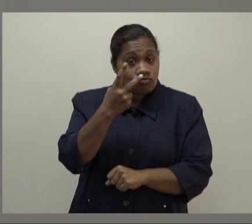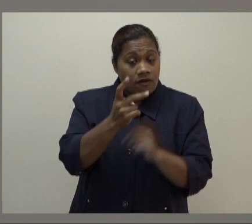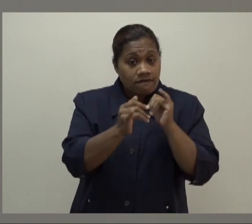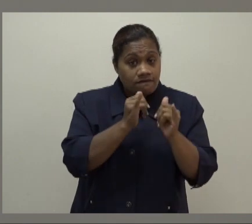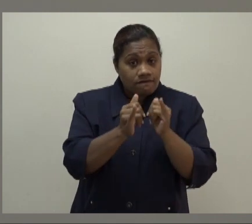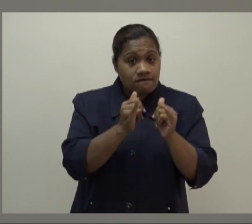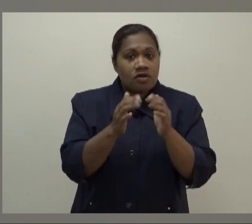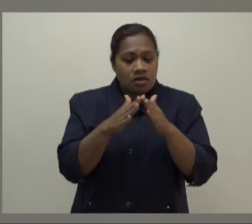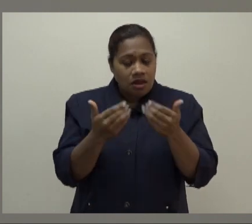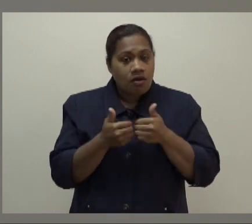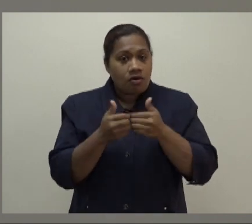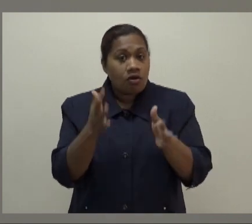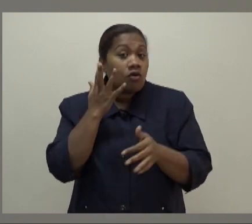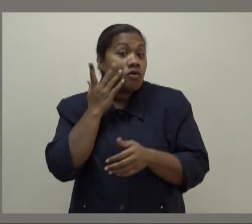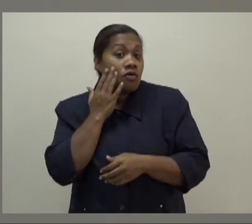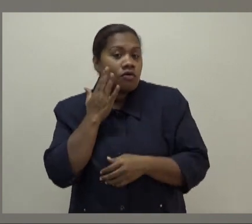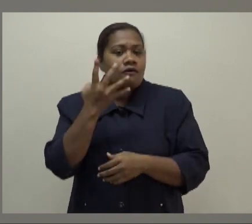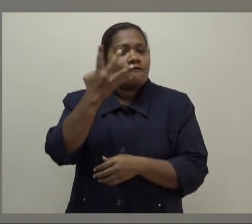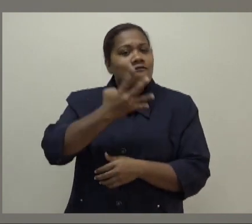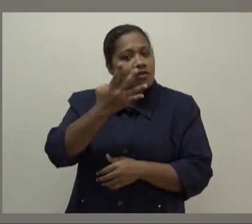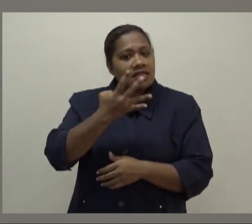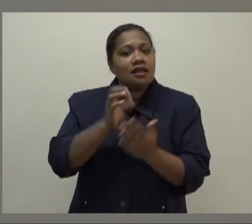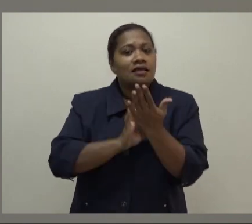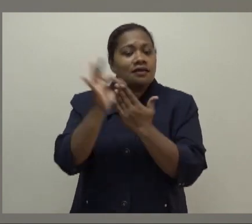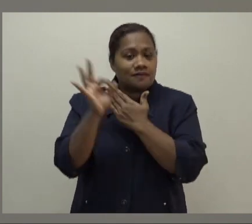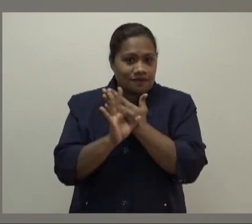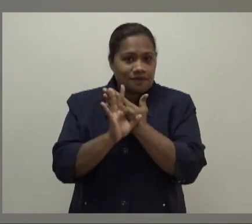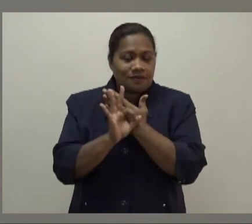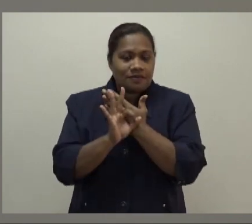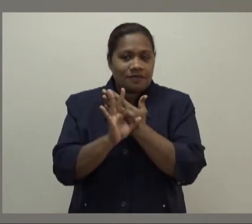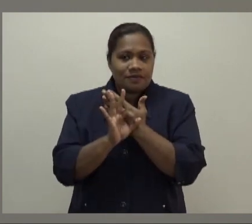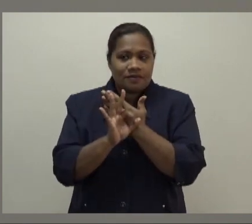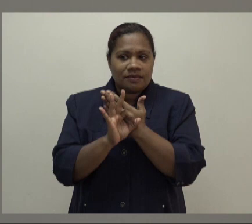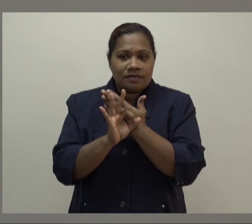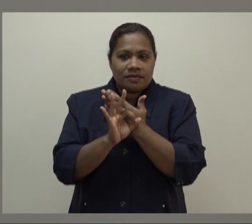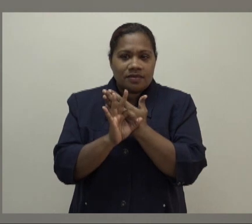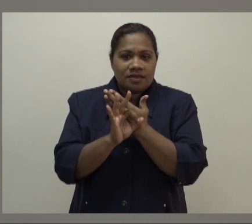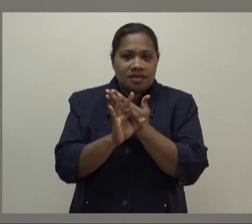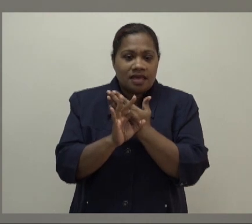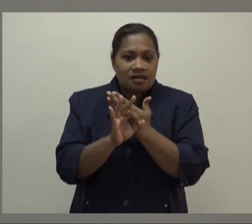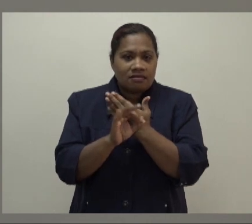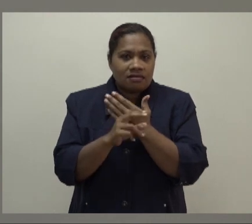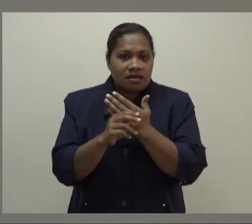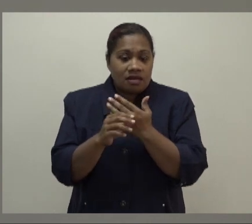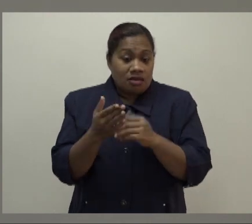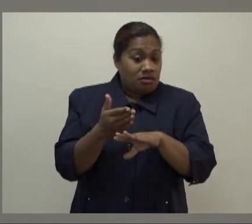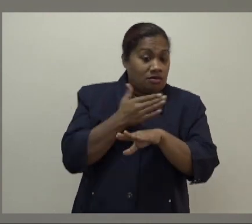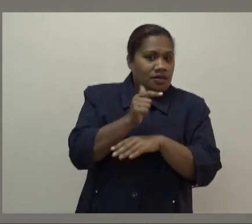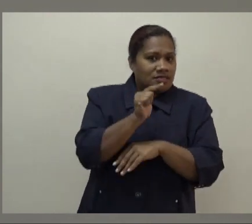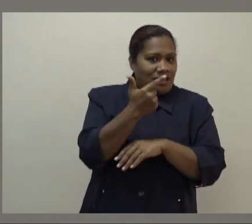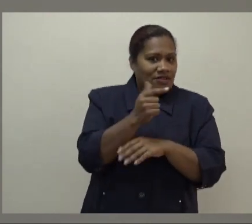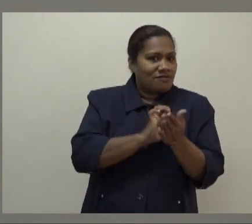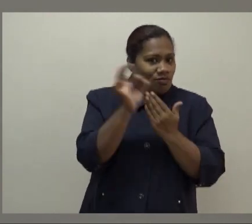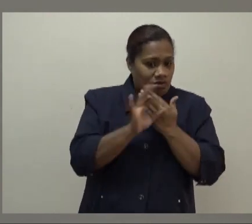will now commence on the 14th February instead of 7th February. And the